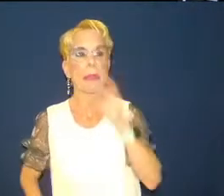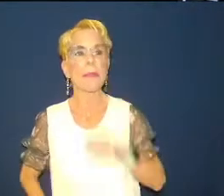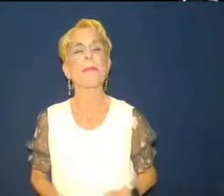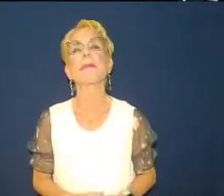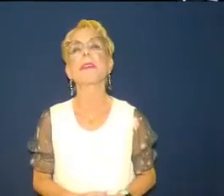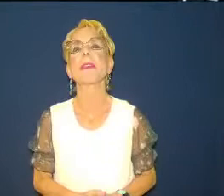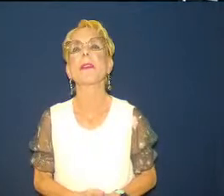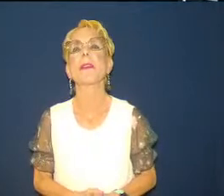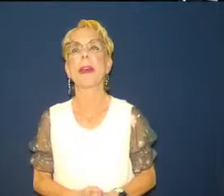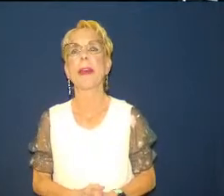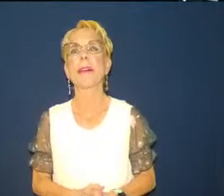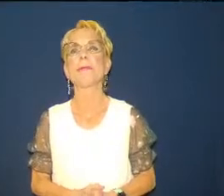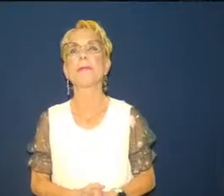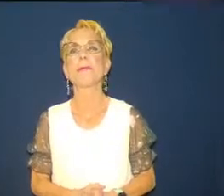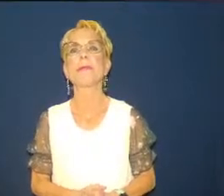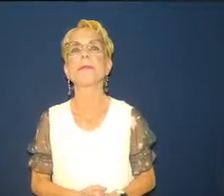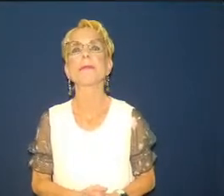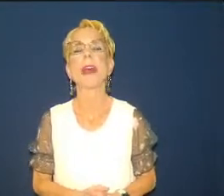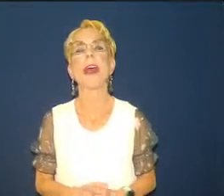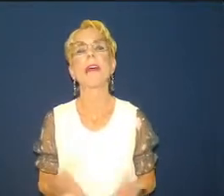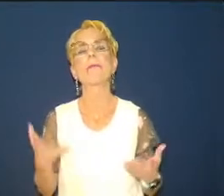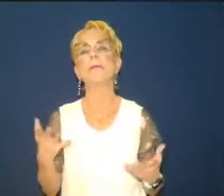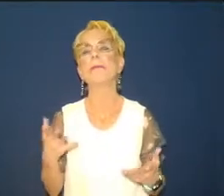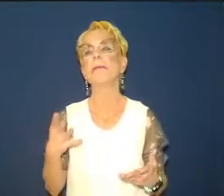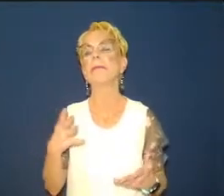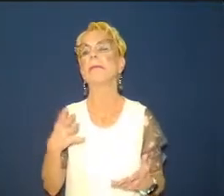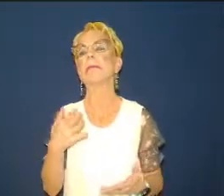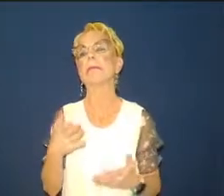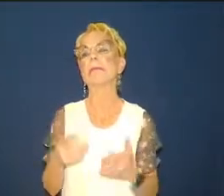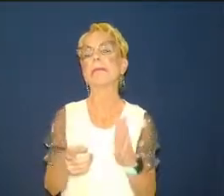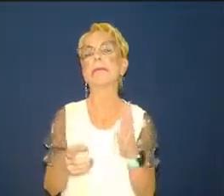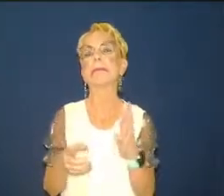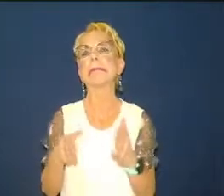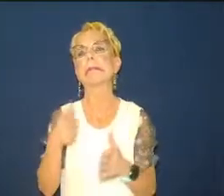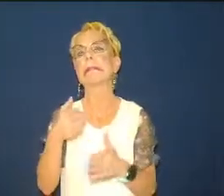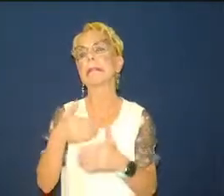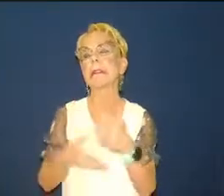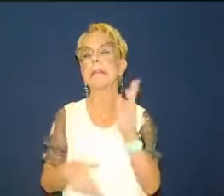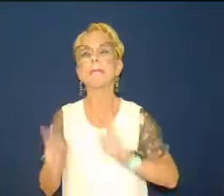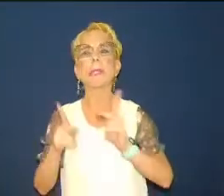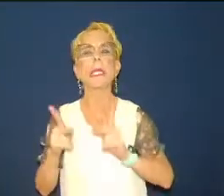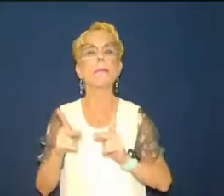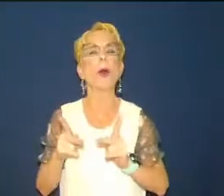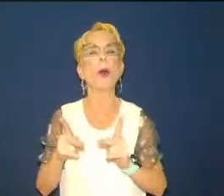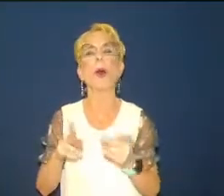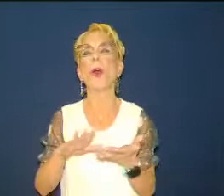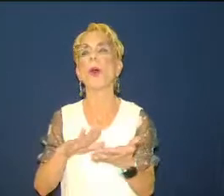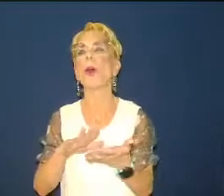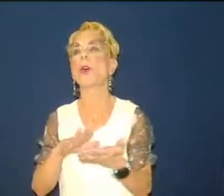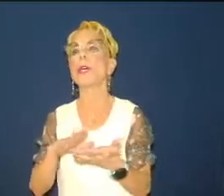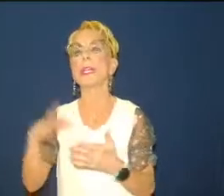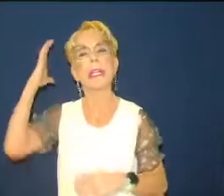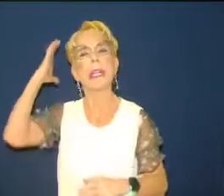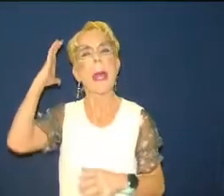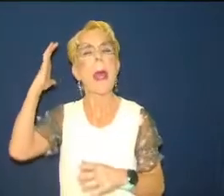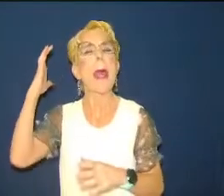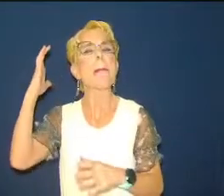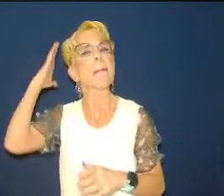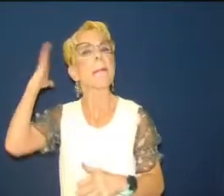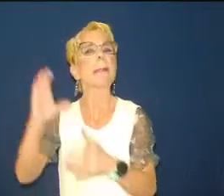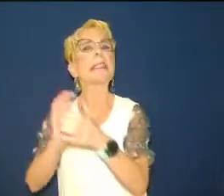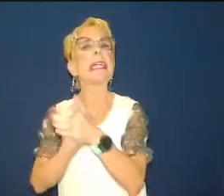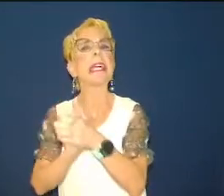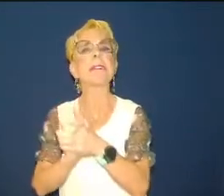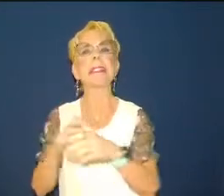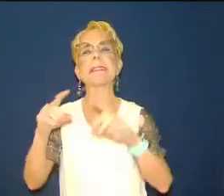fifth age of this church age and it was written during the for the Reformation period so you can see how this was all